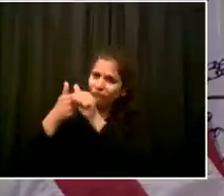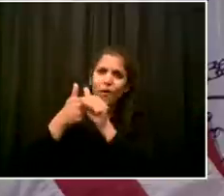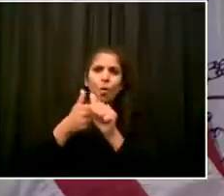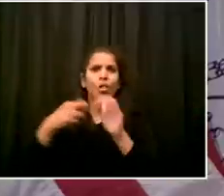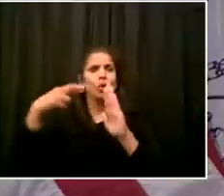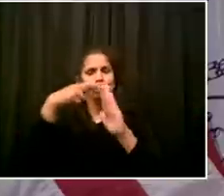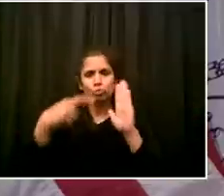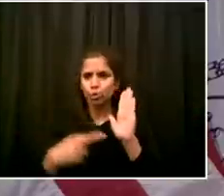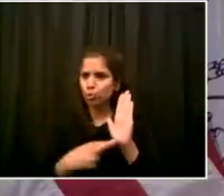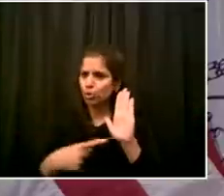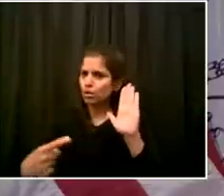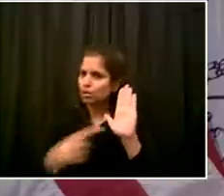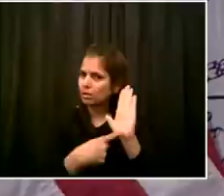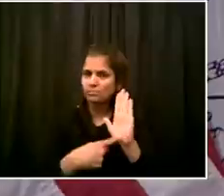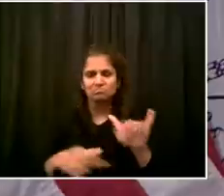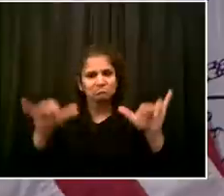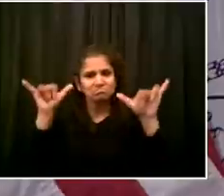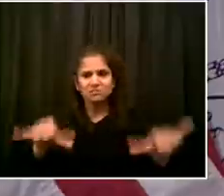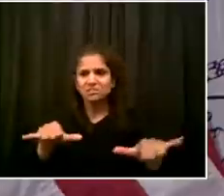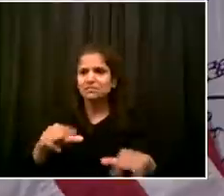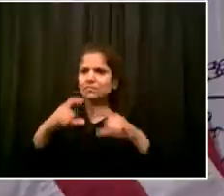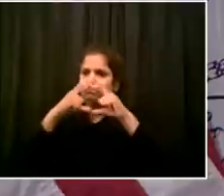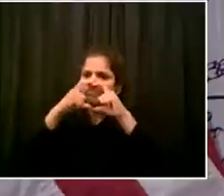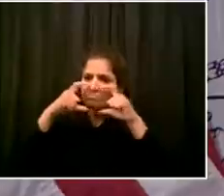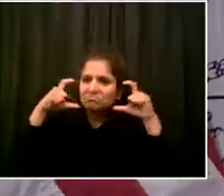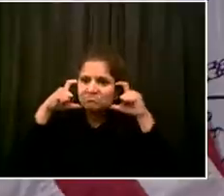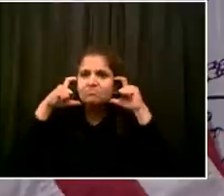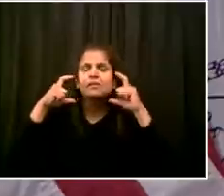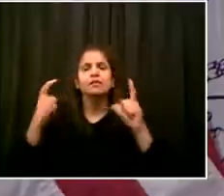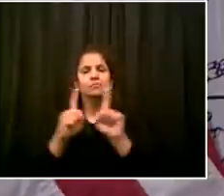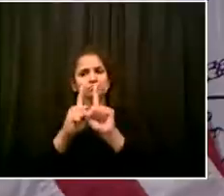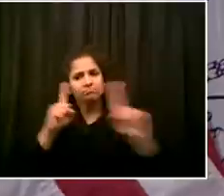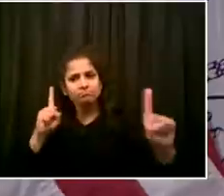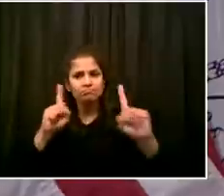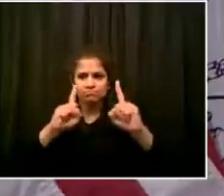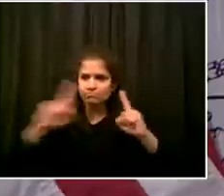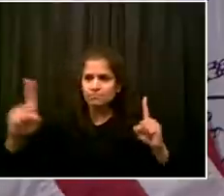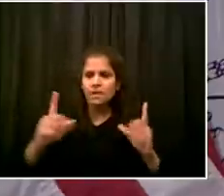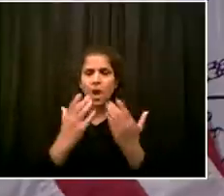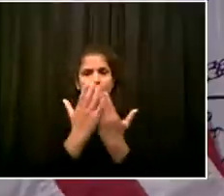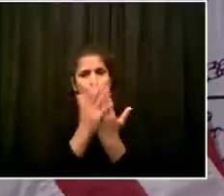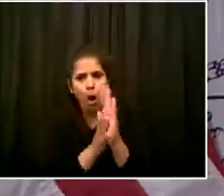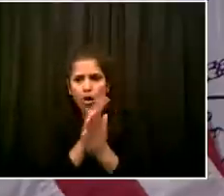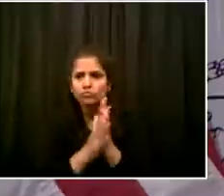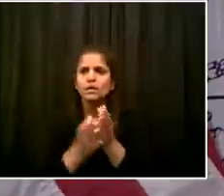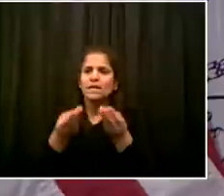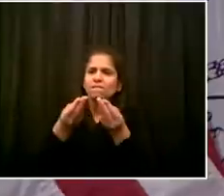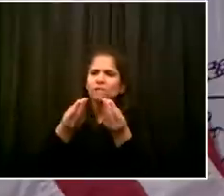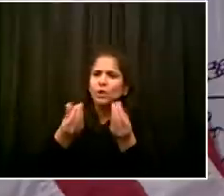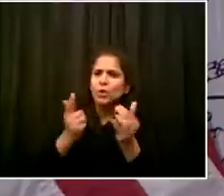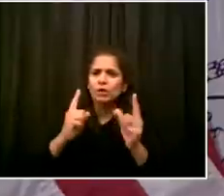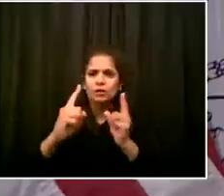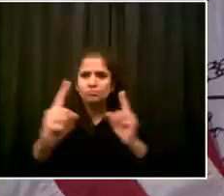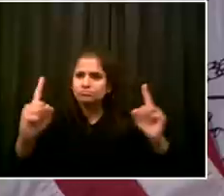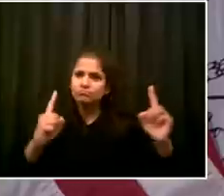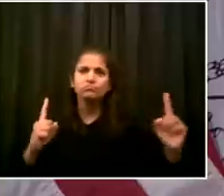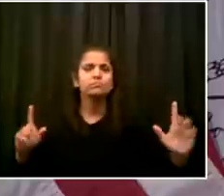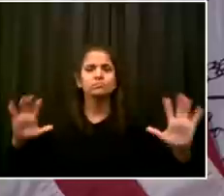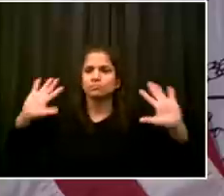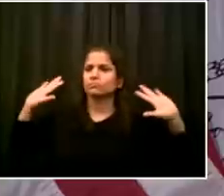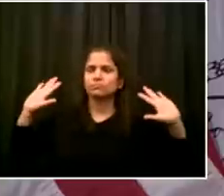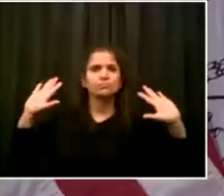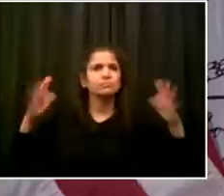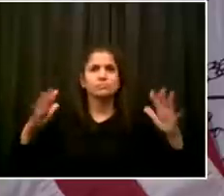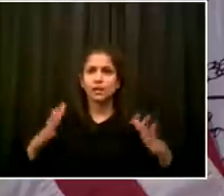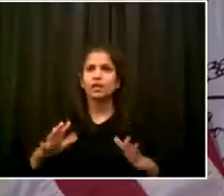keep both spreading people out, but if we have to send people off the beach, off the barbed walk, if we have to reduce the